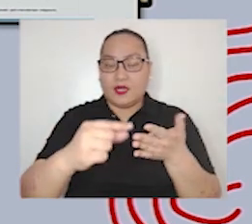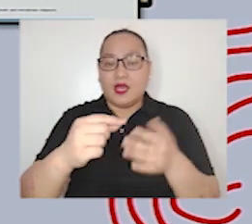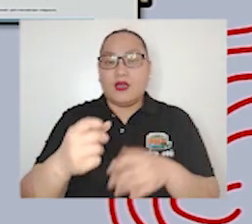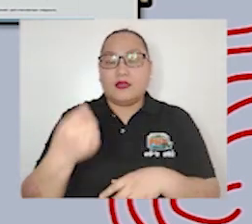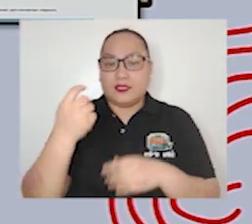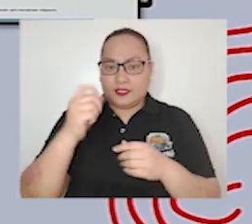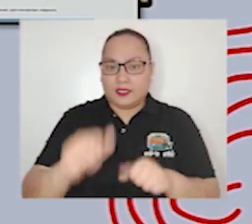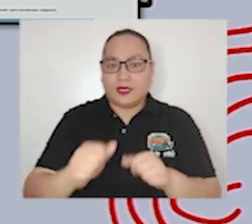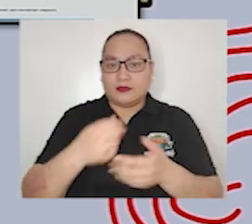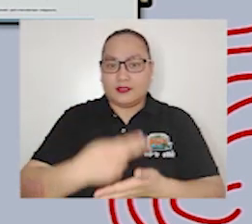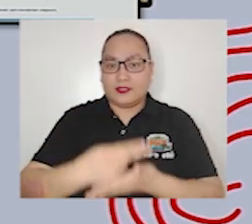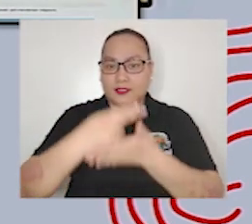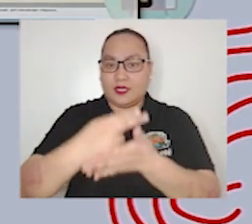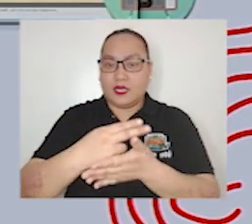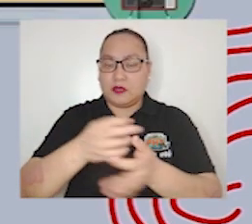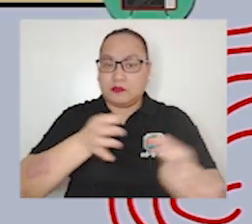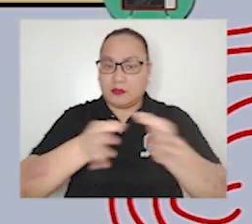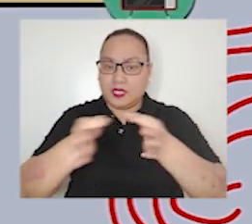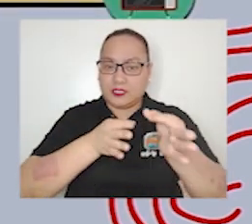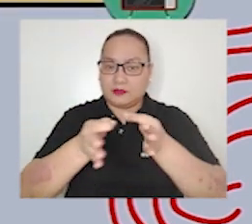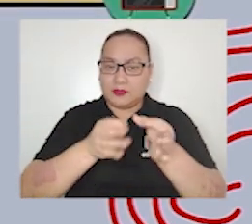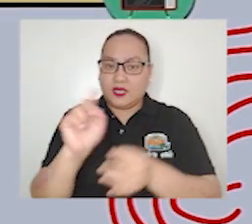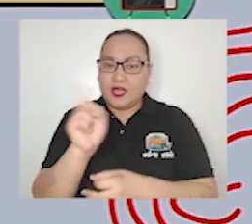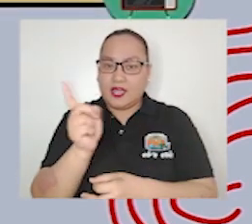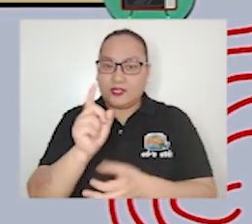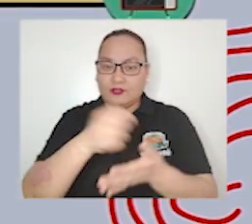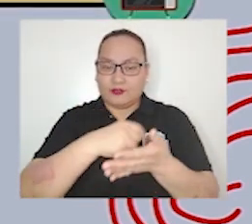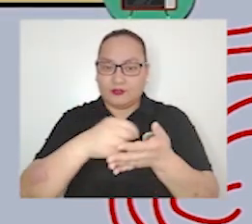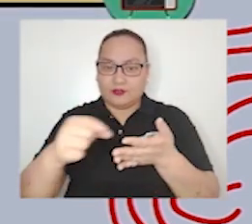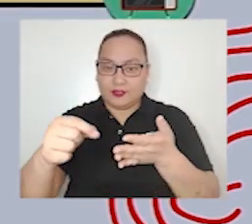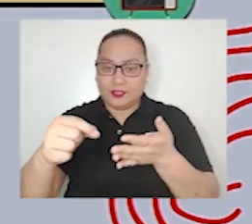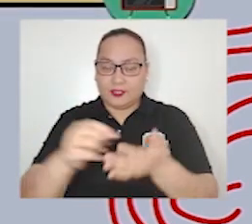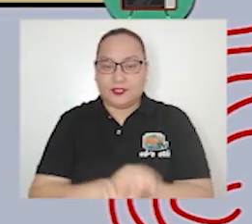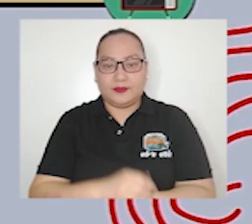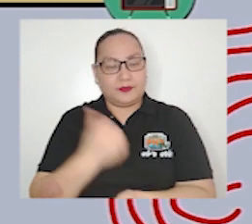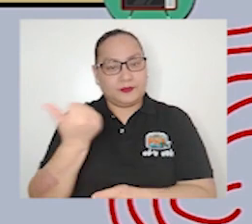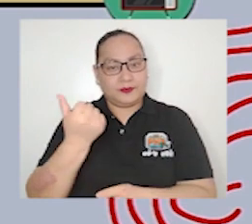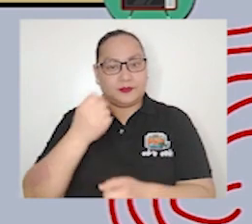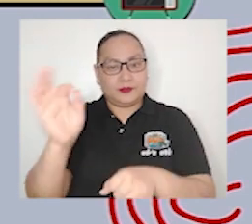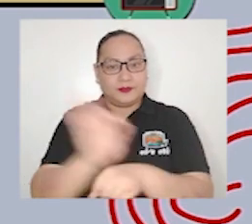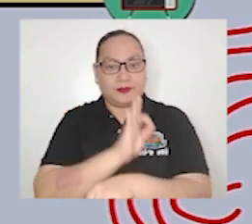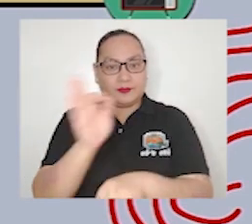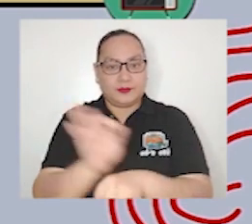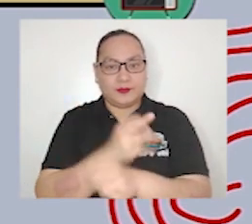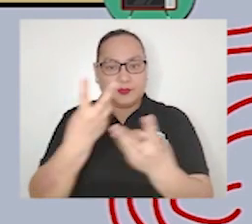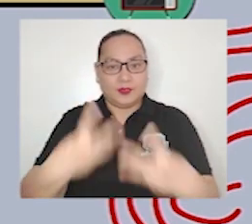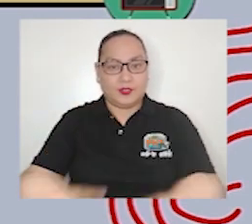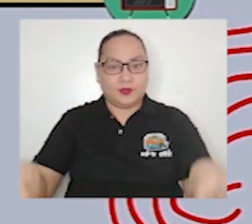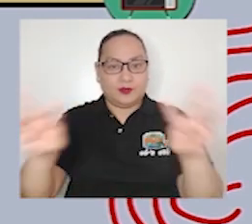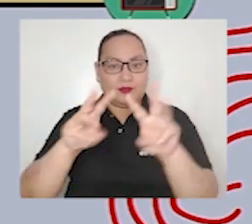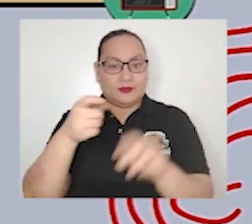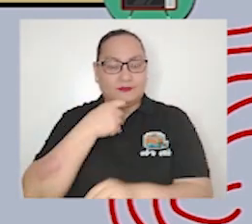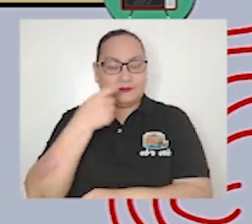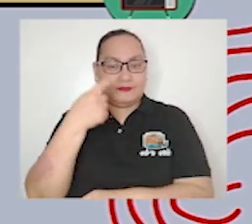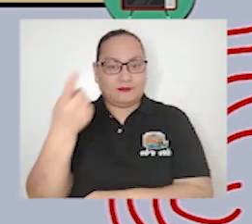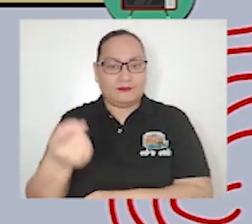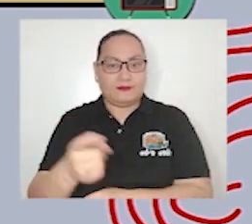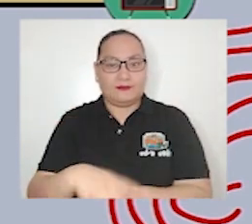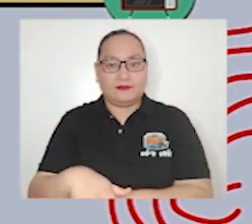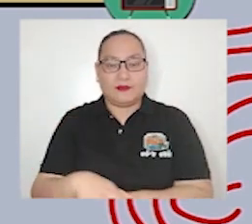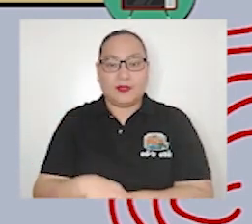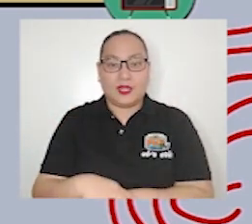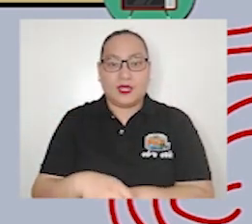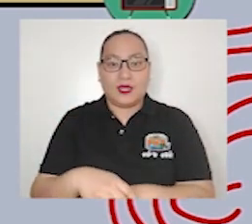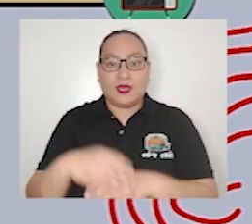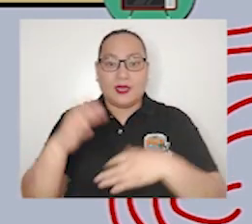another function that's worth mentioning is entertainment side by side with its more serious